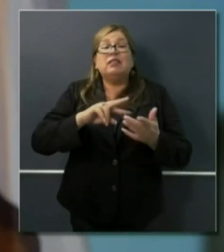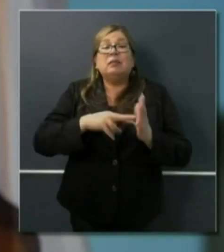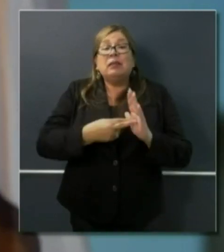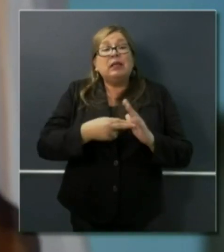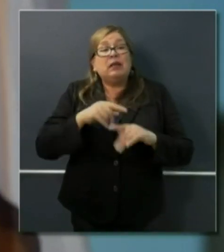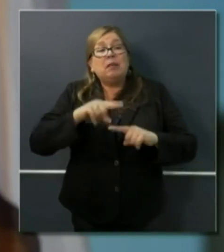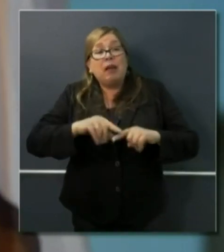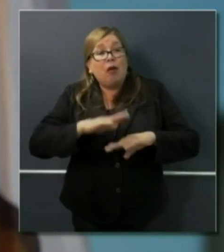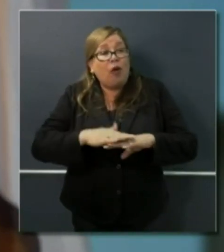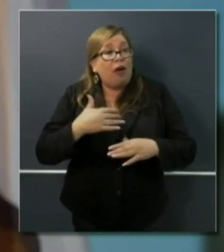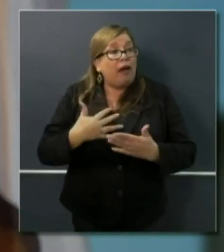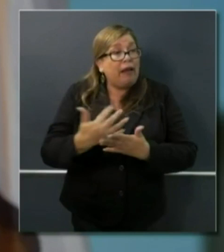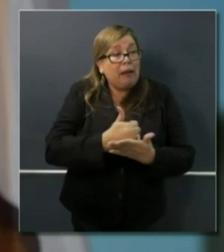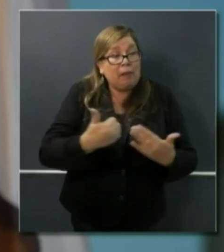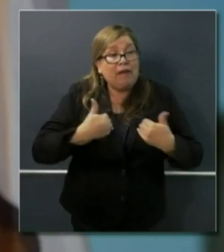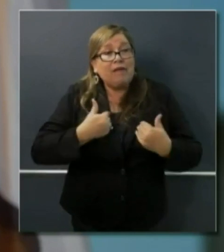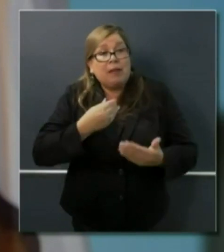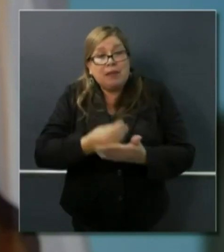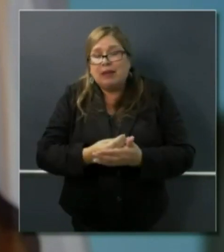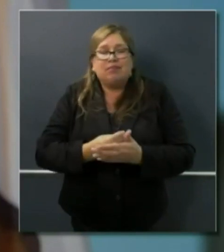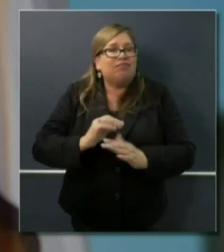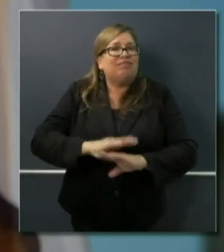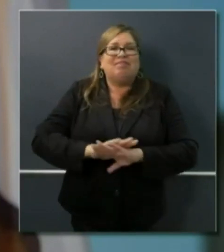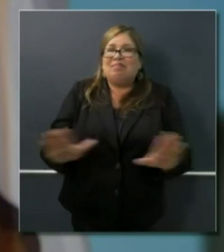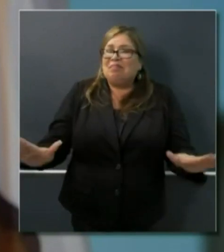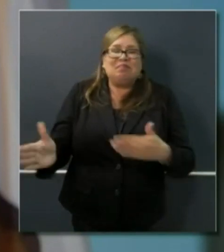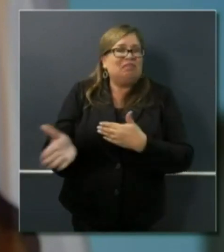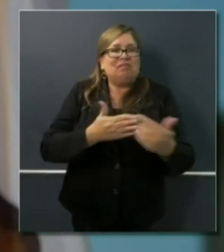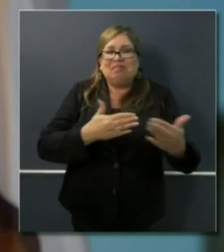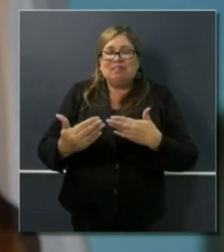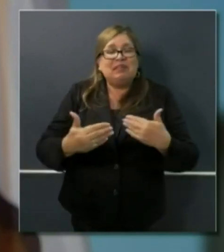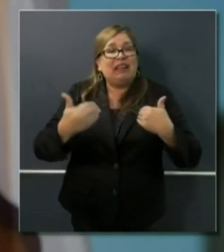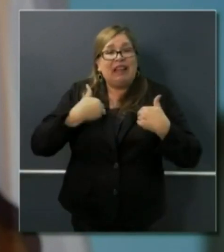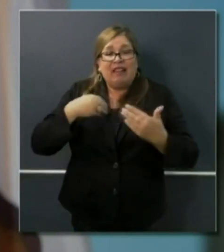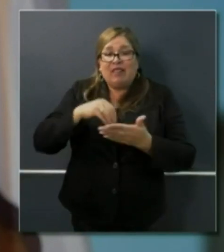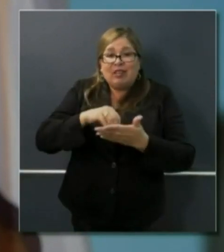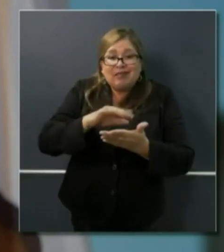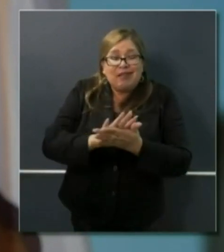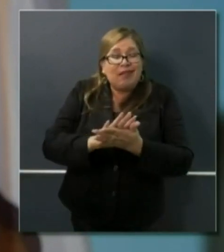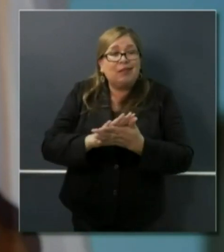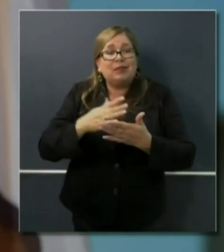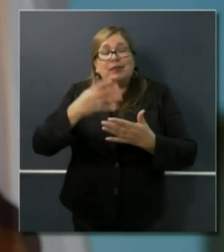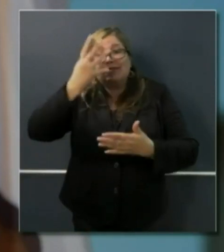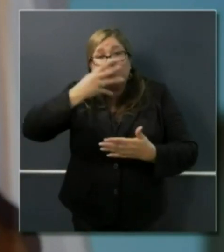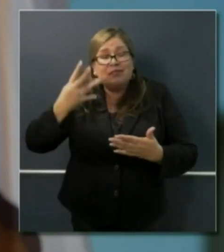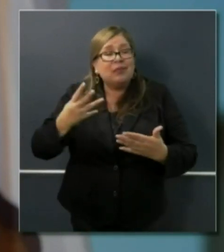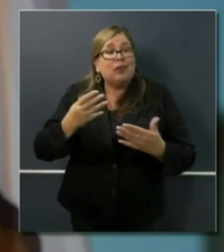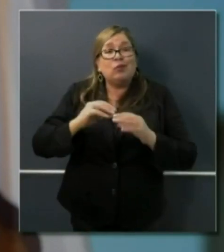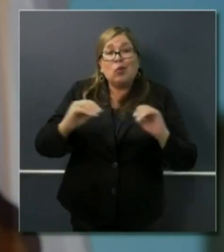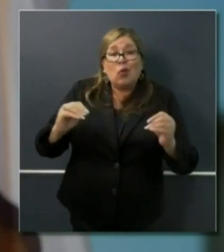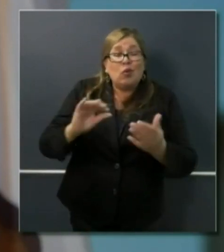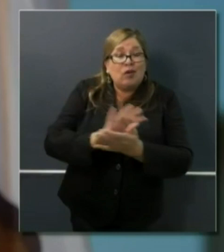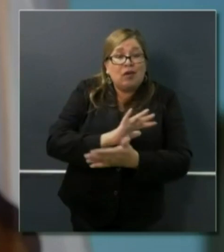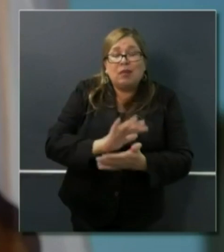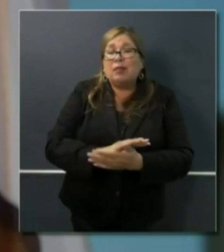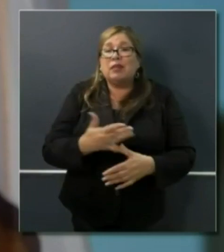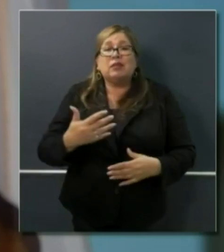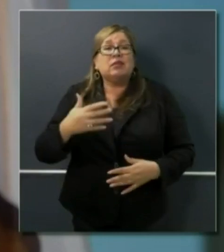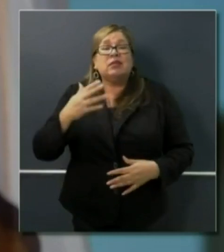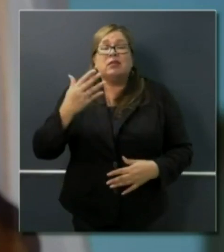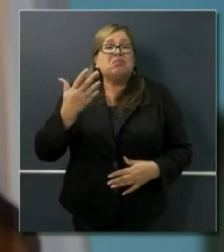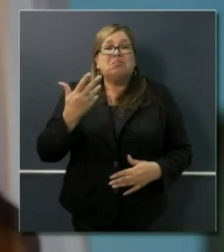disaster relief regardless of their status, and I think that's important to know as well is to know that their personal